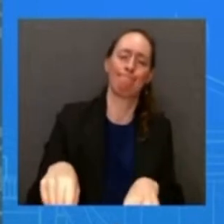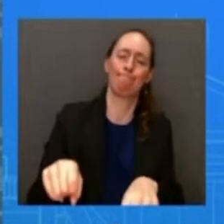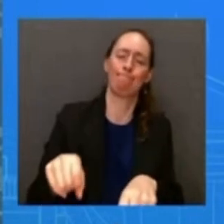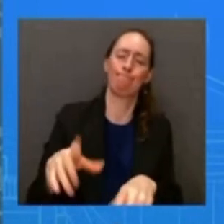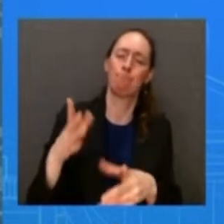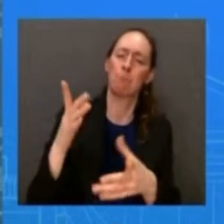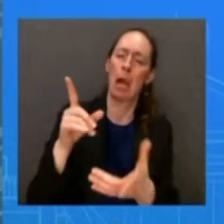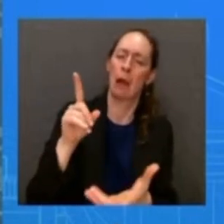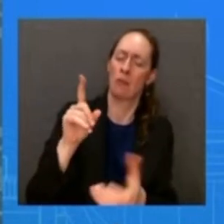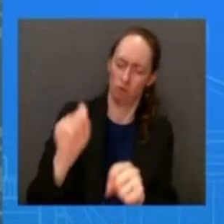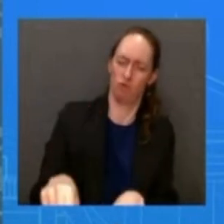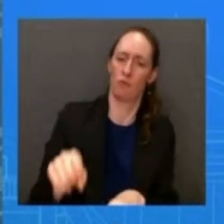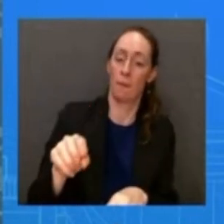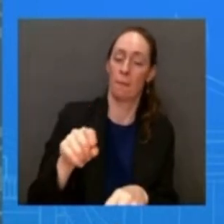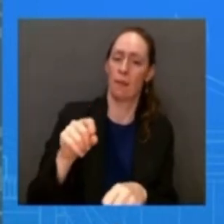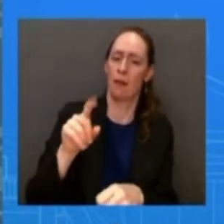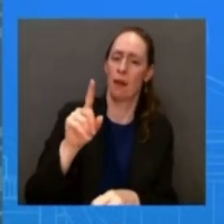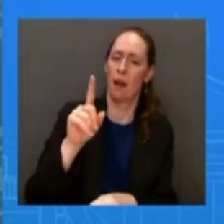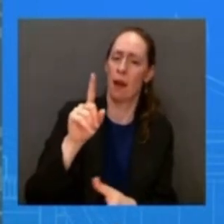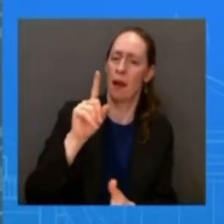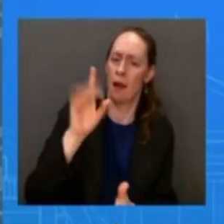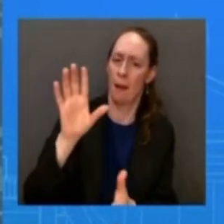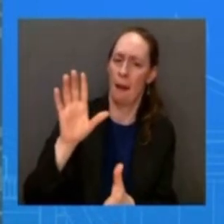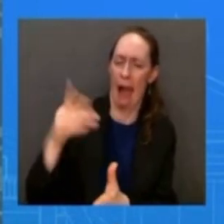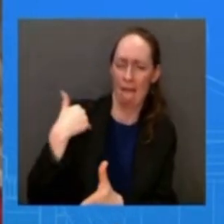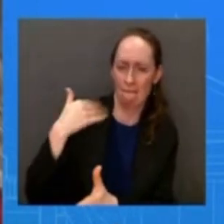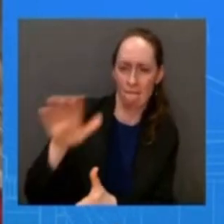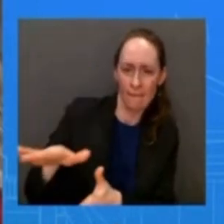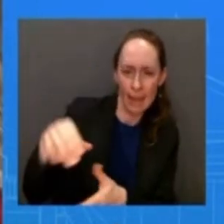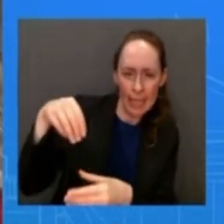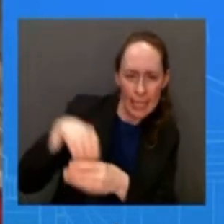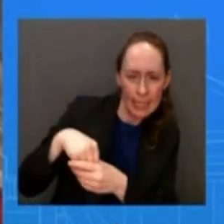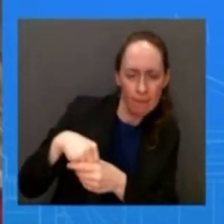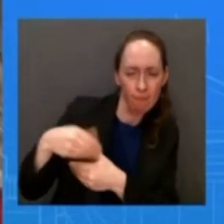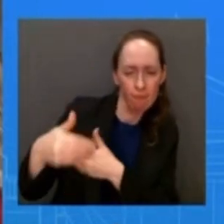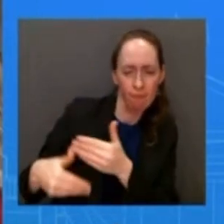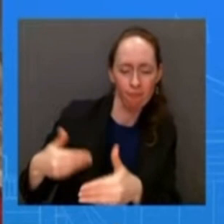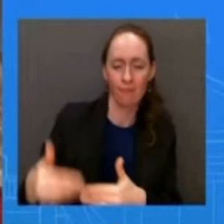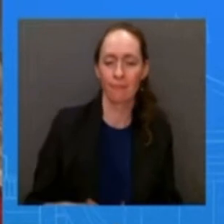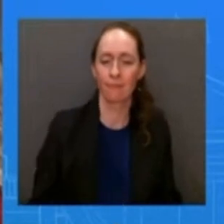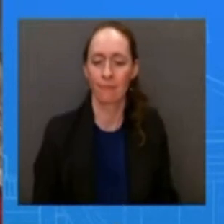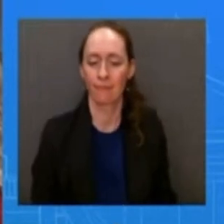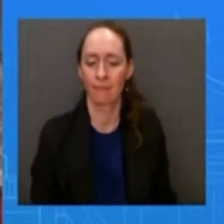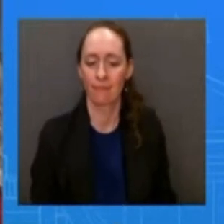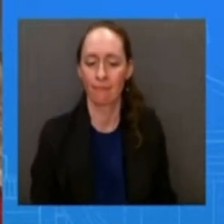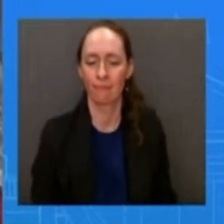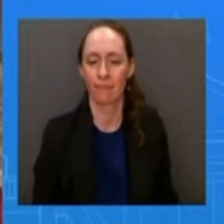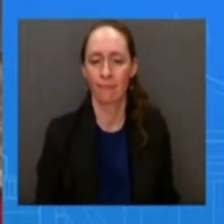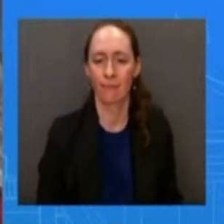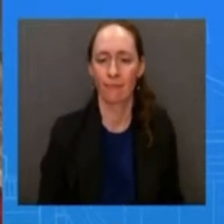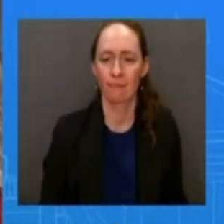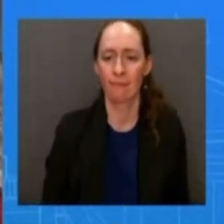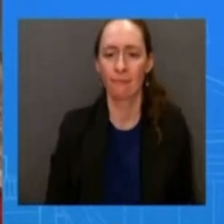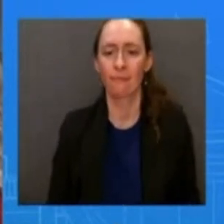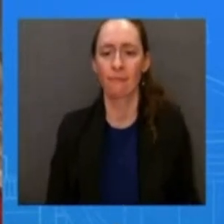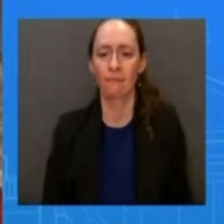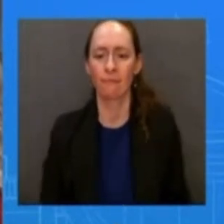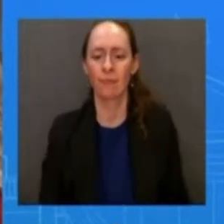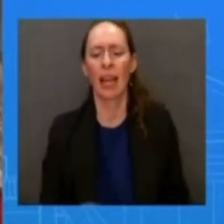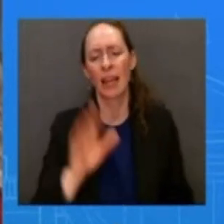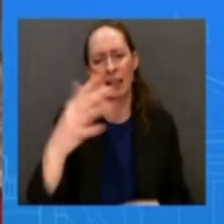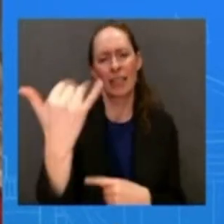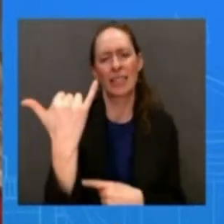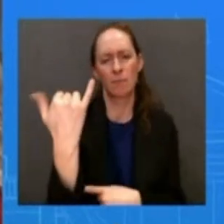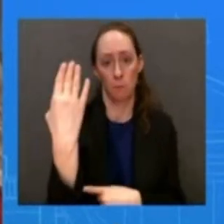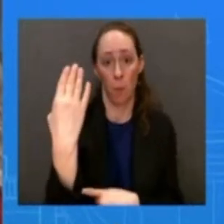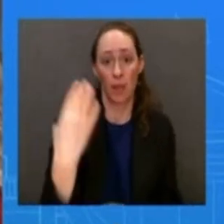their process here senator after senator at this uh all senators briefing this morning wanted to know when the